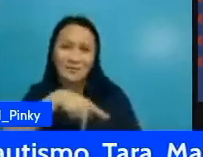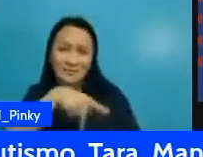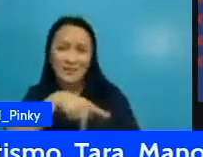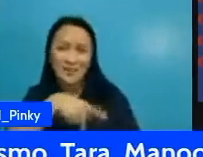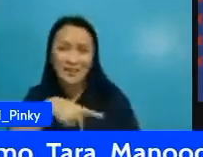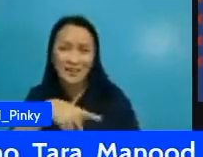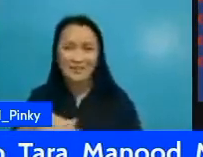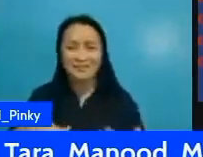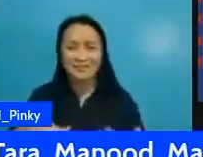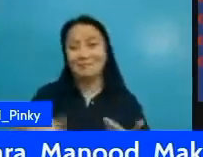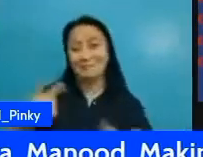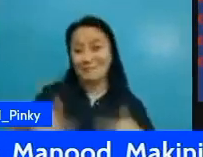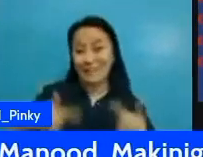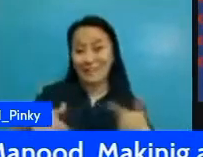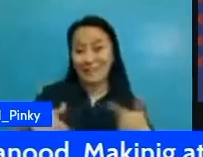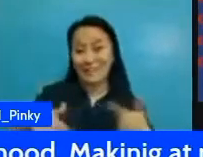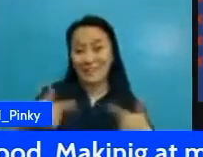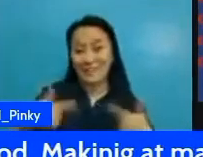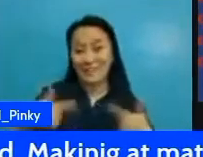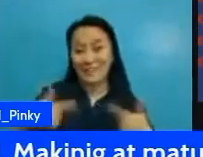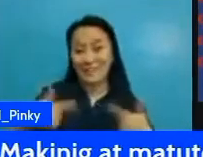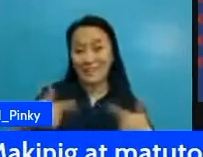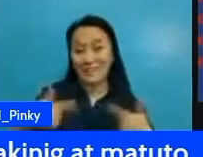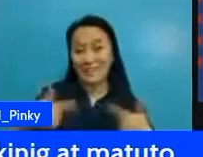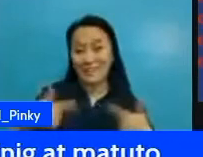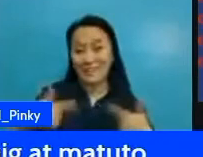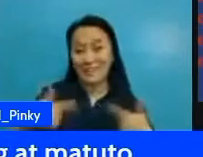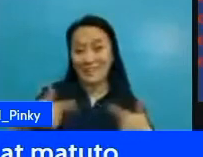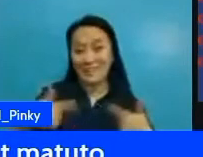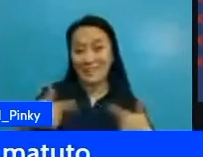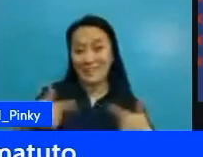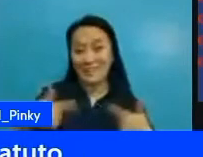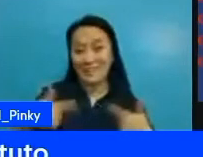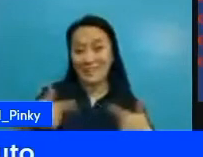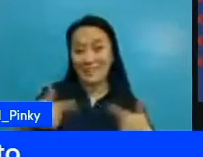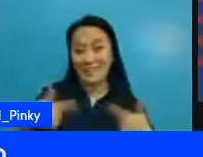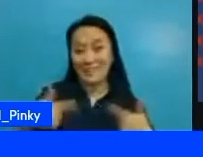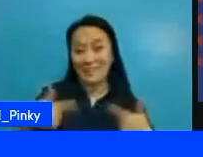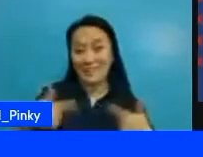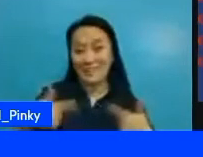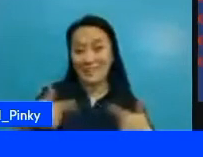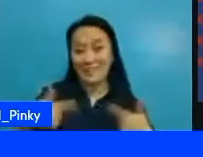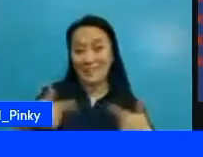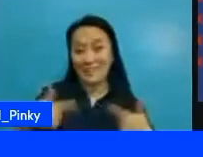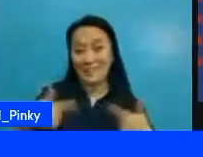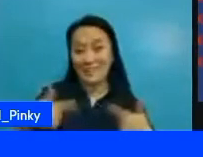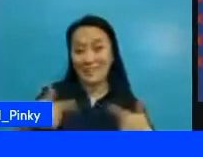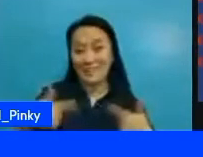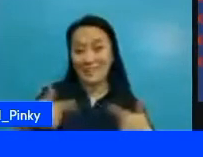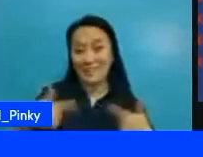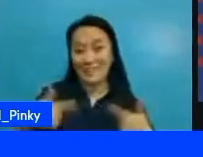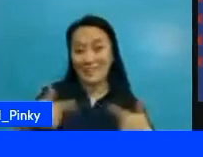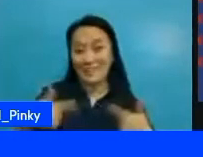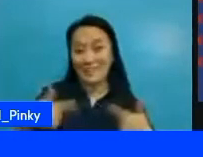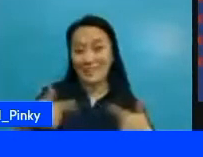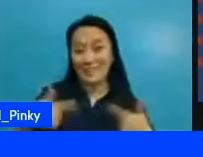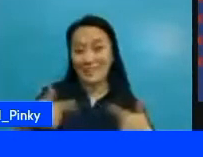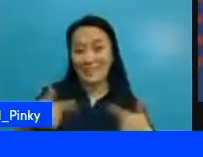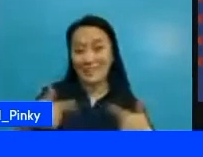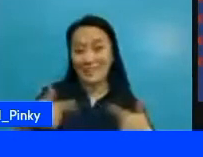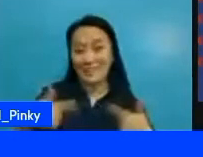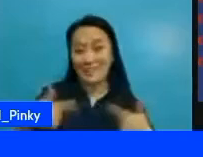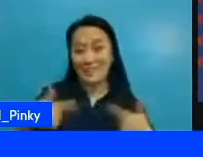who wants to become a prolific artist and a voiceover actor he may not communicate much but he is a